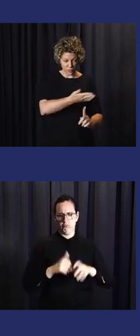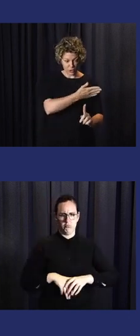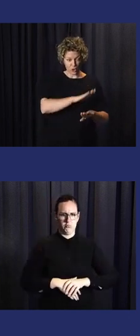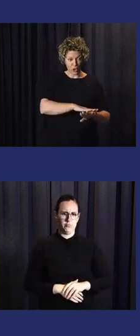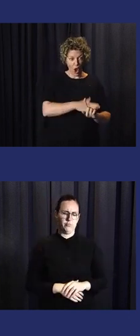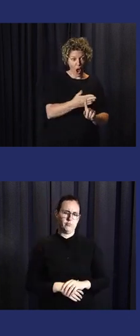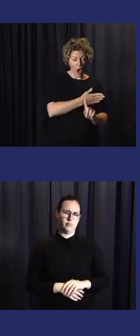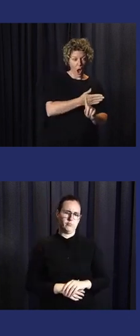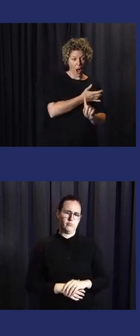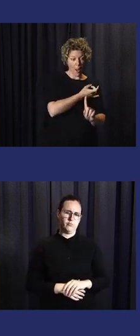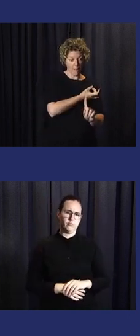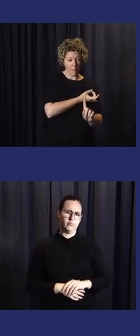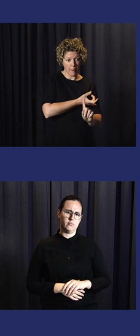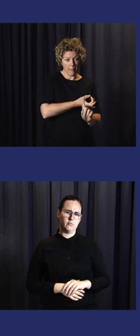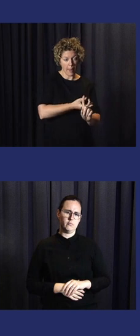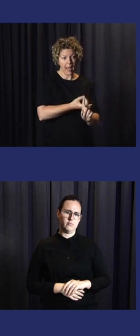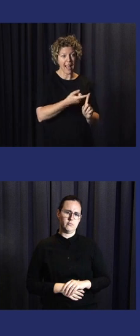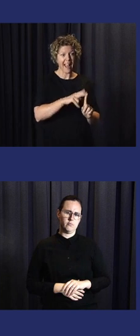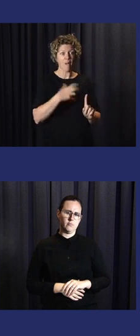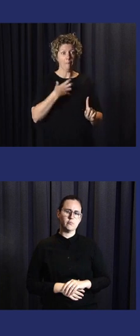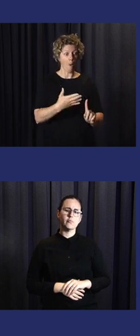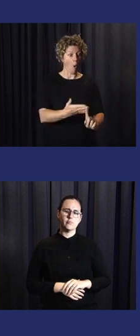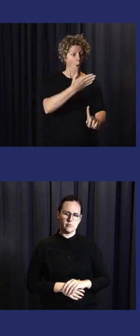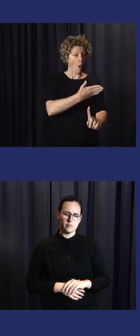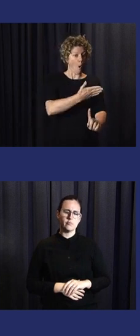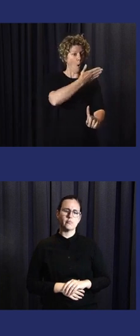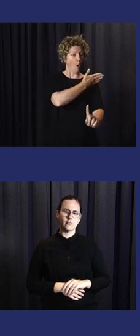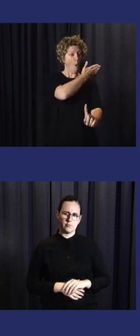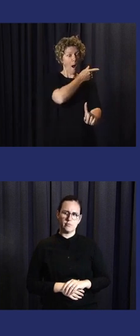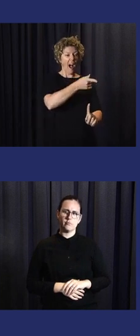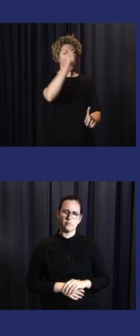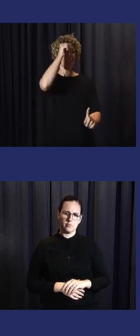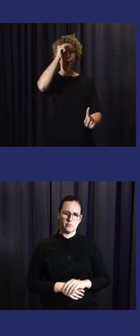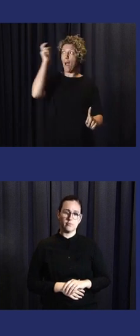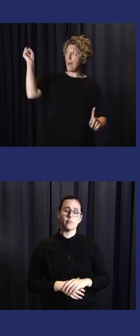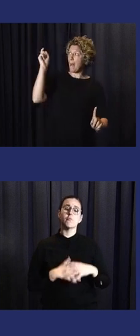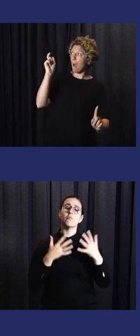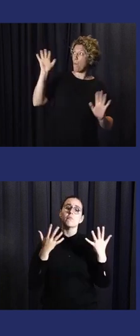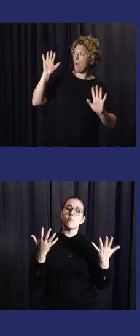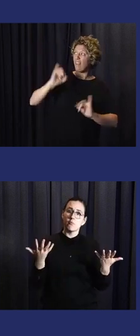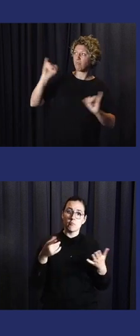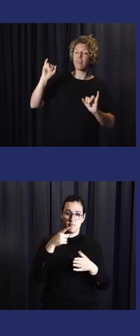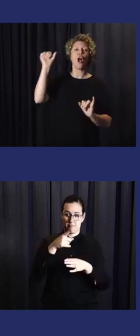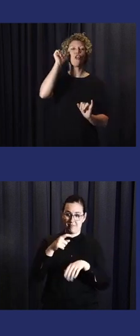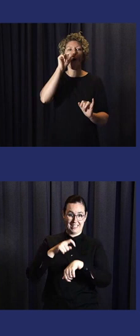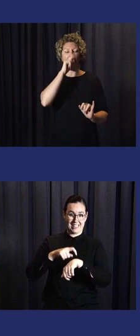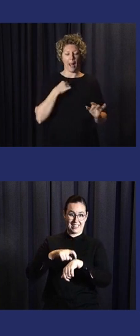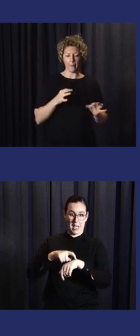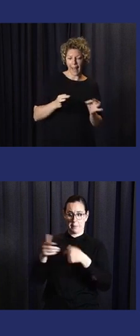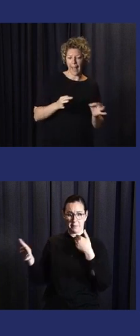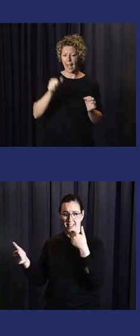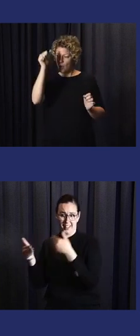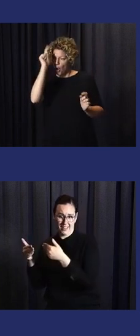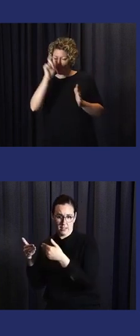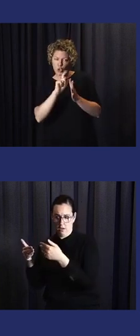effectively reached out of the last mile. Lead time, sometimes they matter. So, if we get more